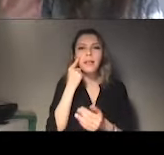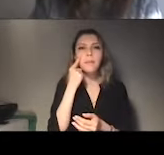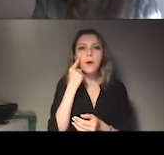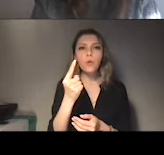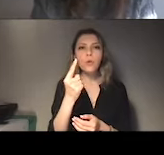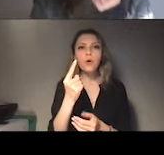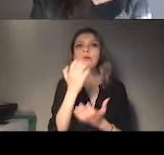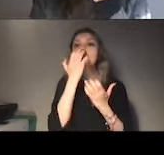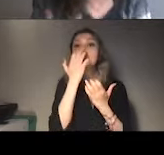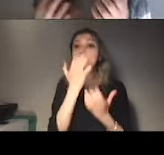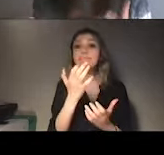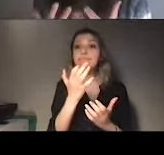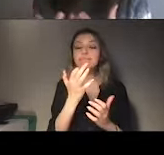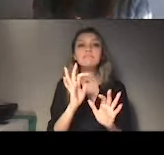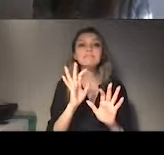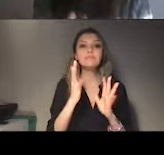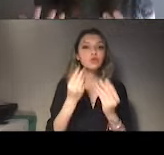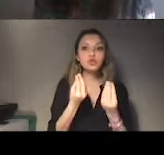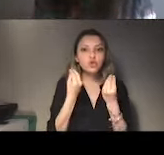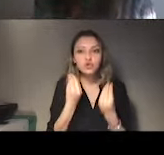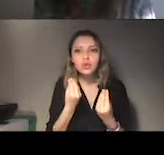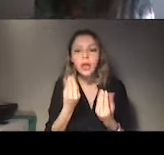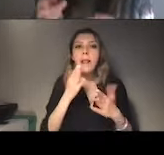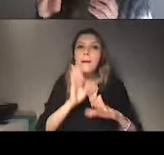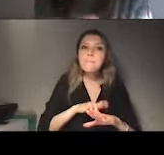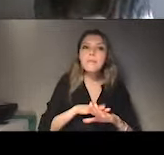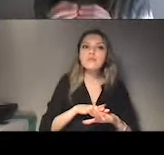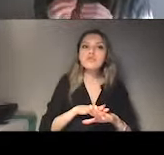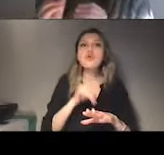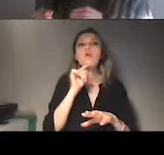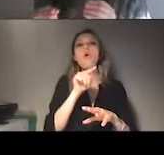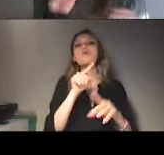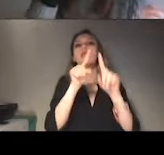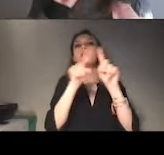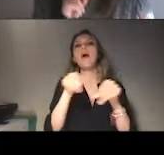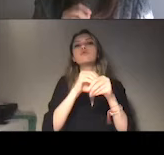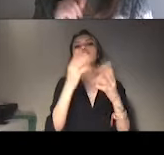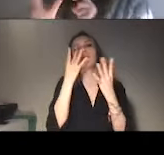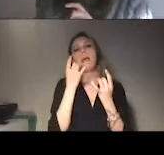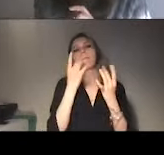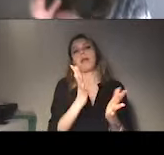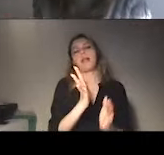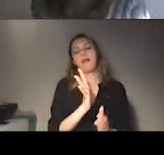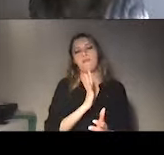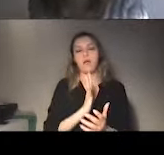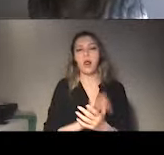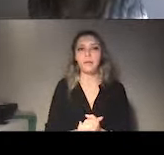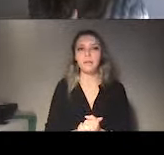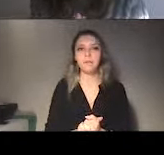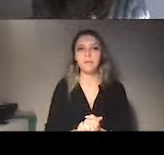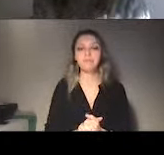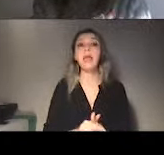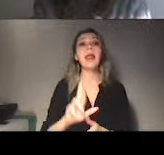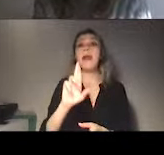basically, in the narrative, they provided details of what were the measures taken by the